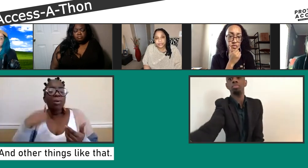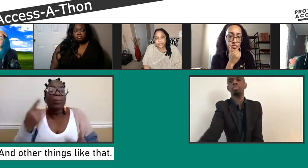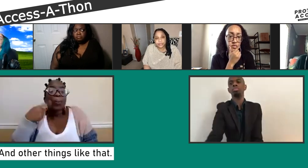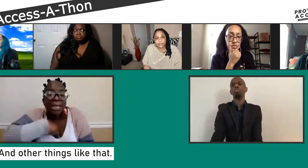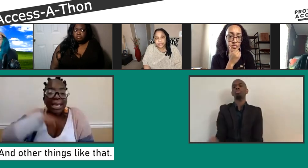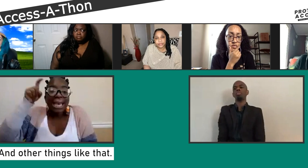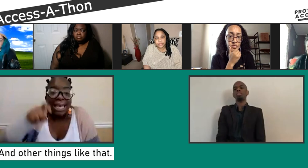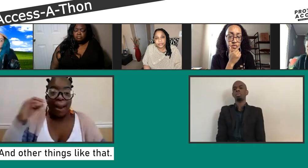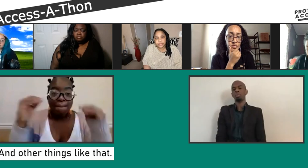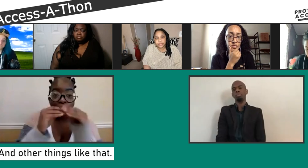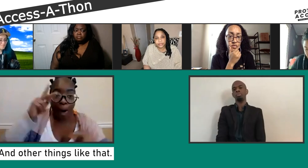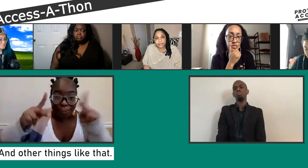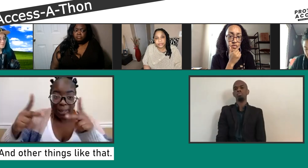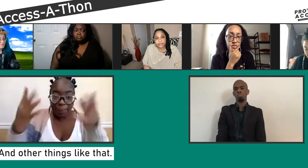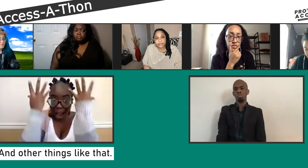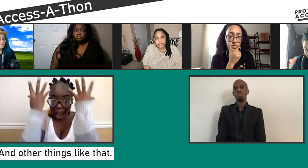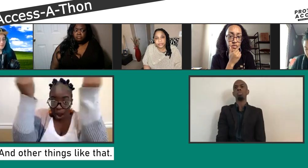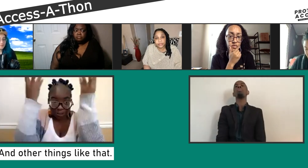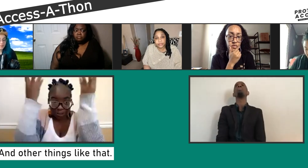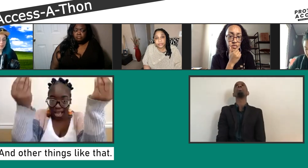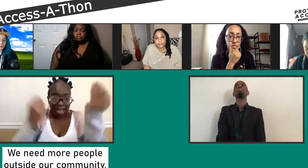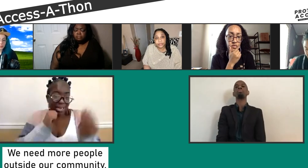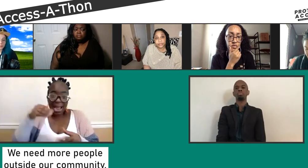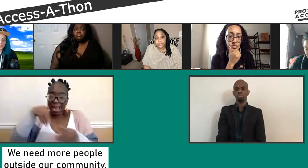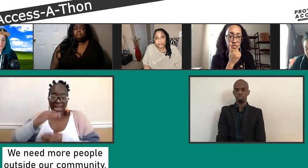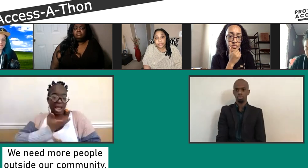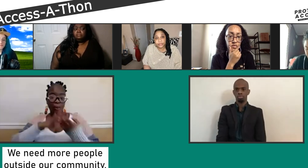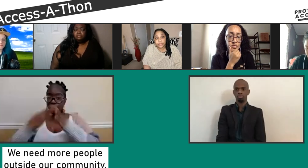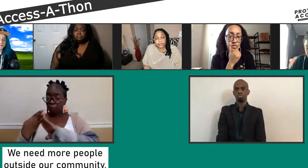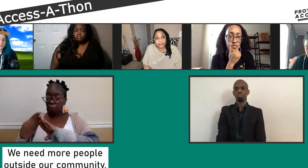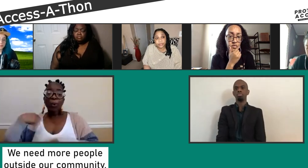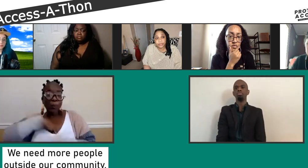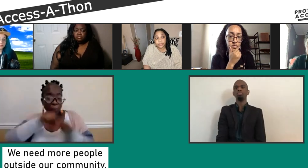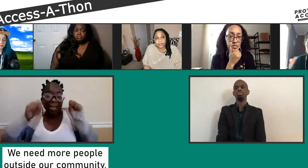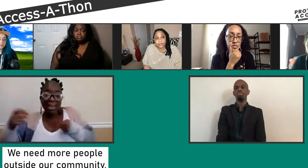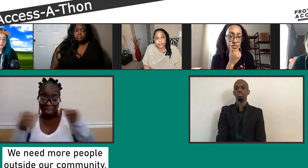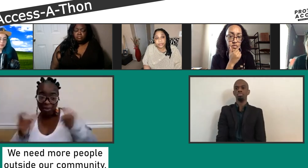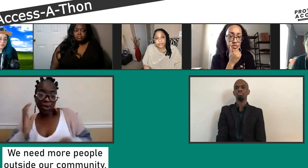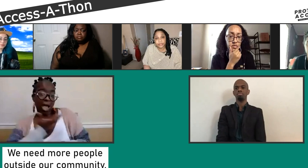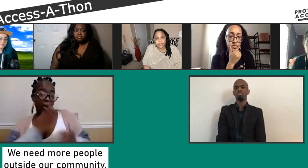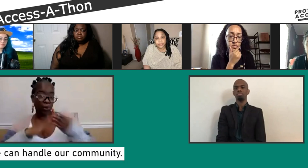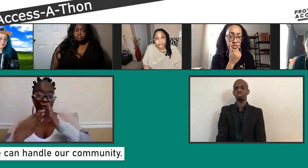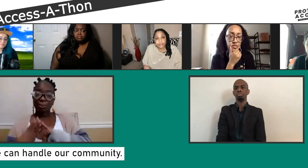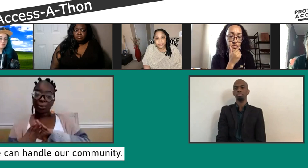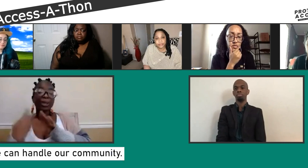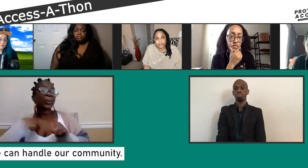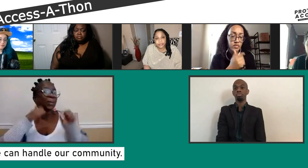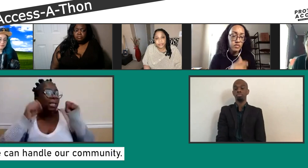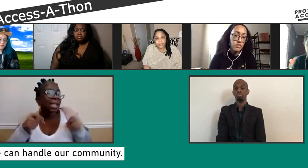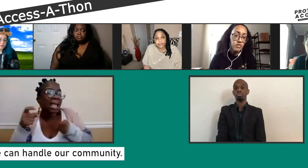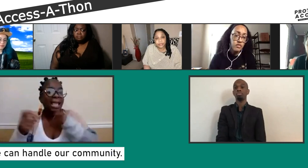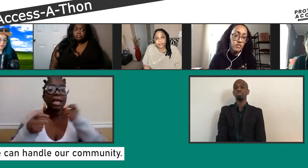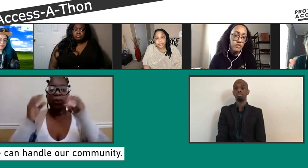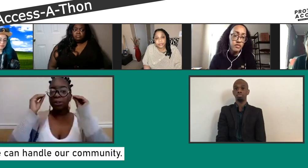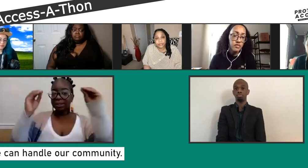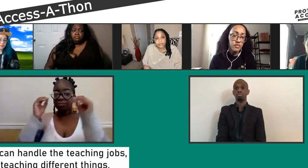took away another job from a deaf person to teach their own native language to other people. So these things are happening. And we need to handle our